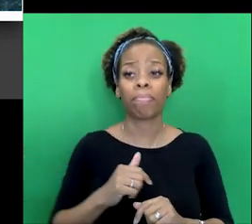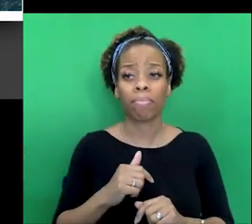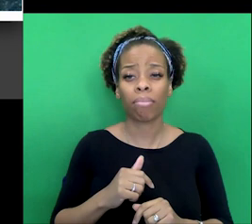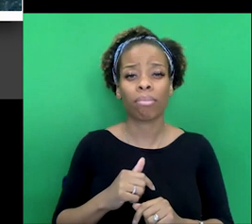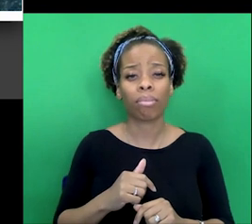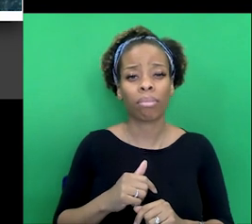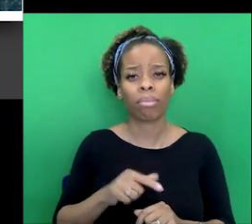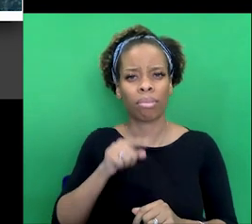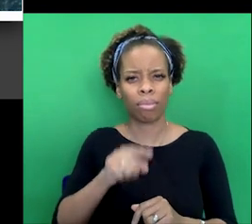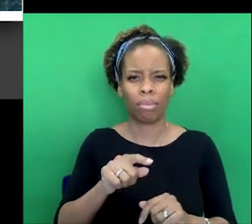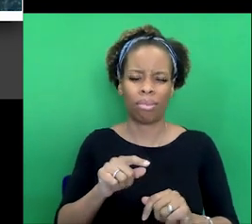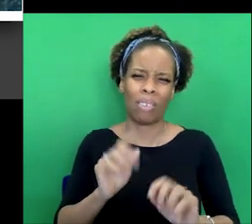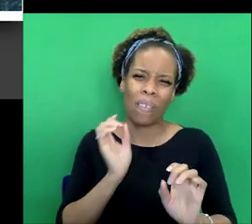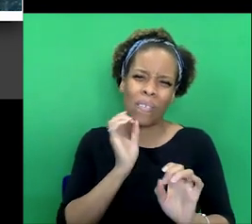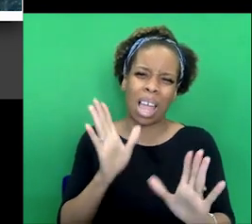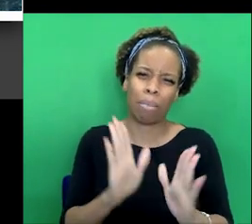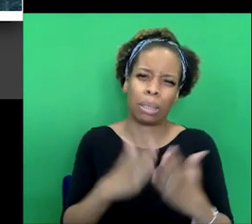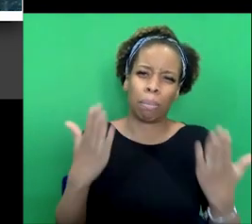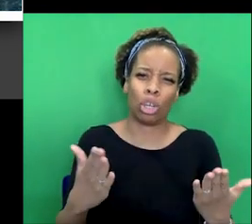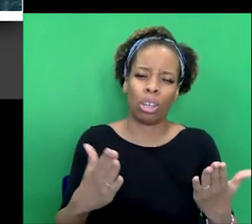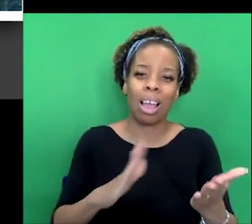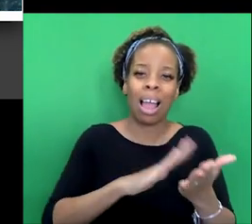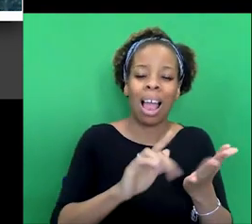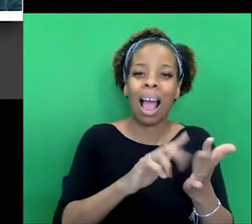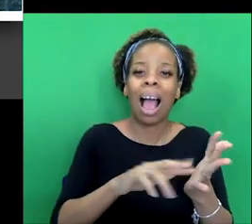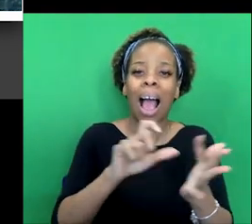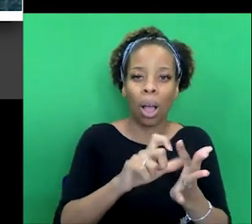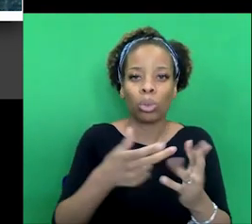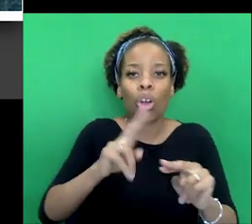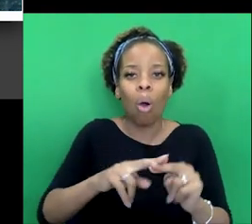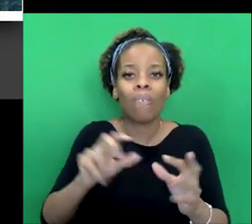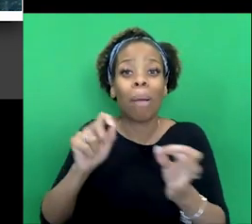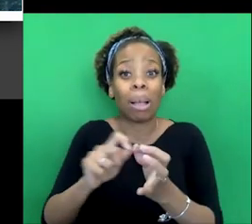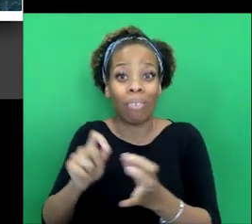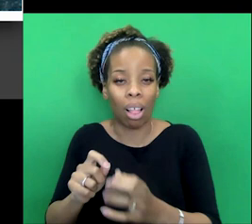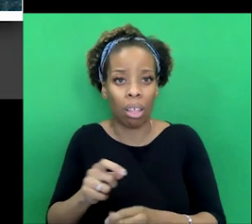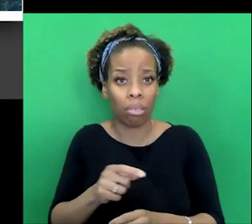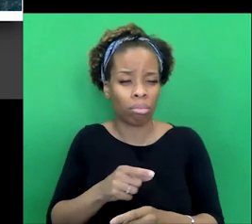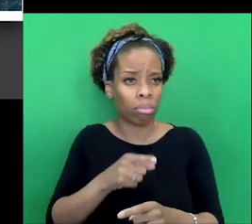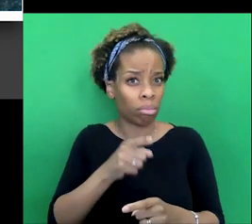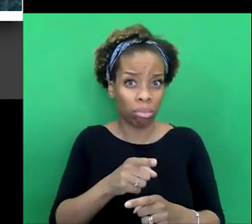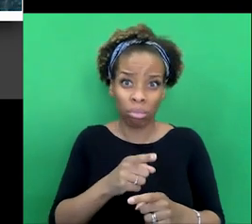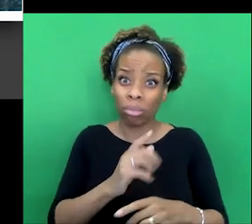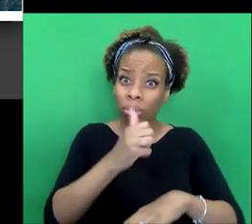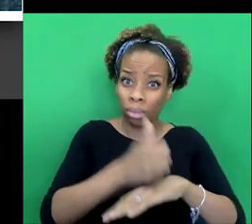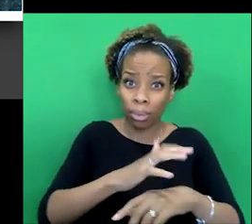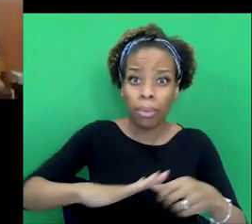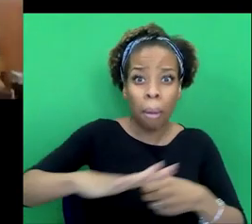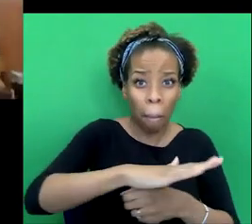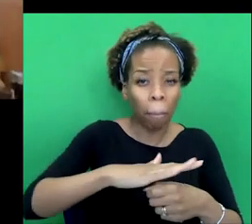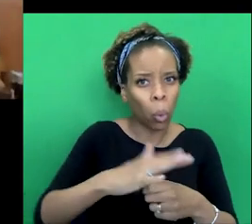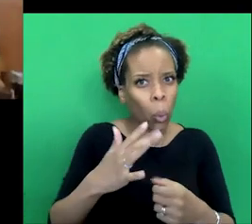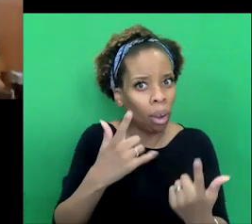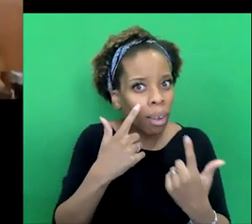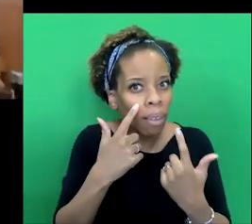famous book, The Hound of the Baskerville has been published and Conan Doyle actually sets it very carefully, predates the